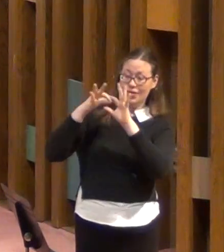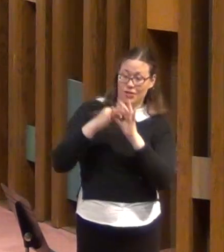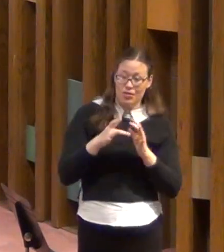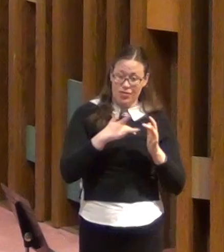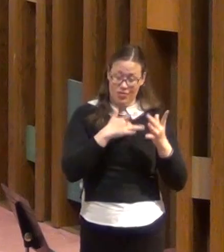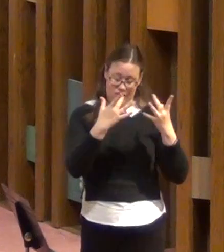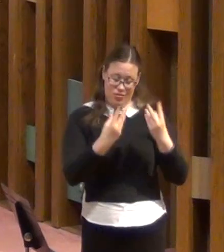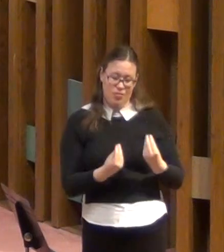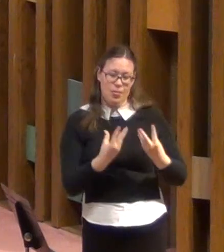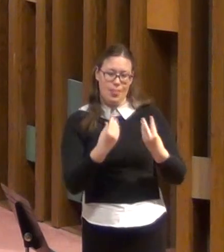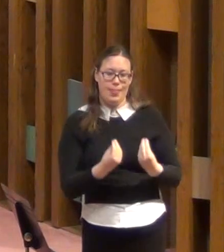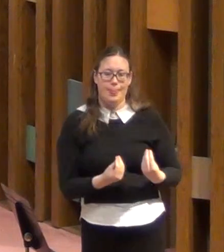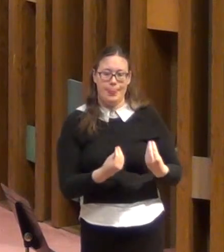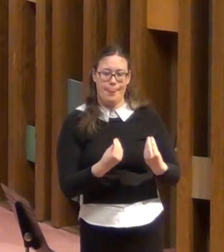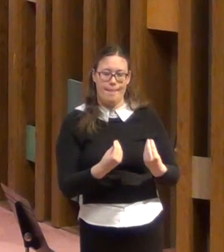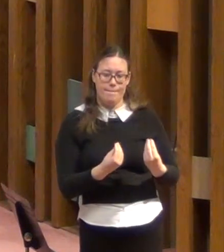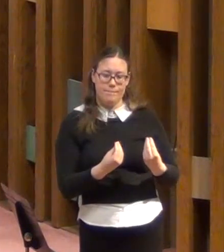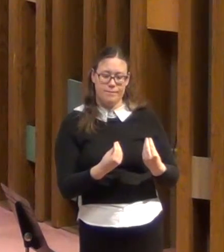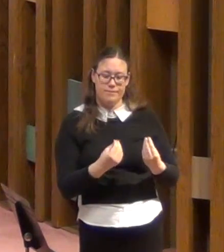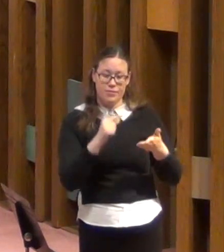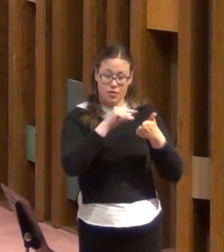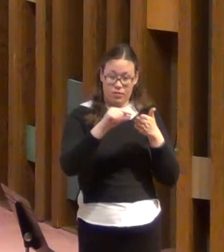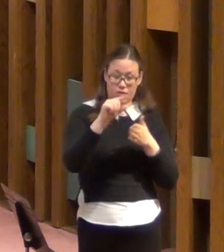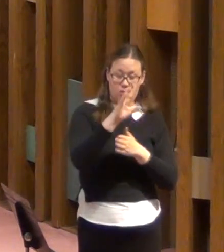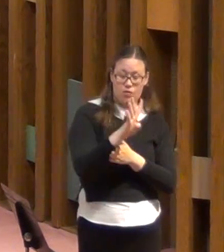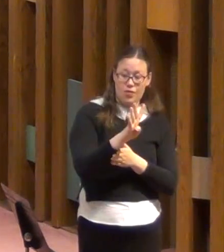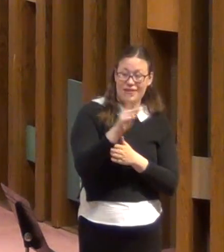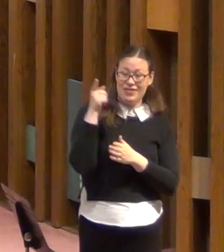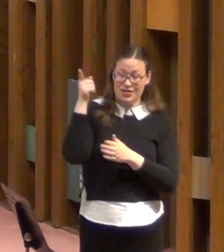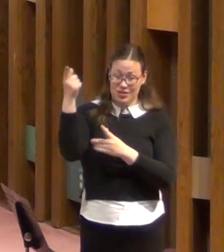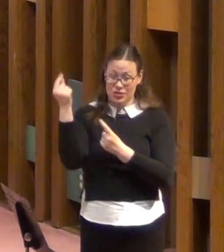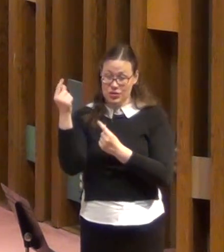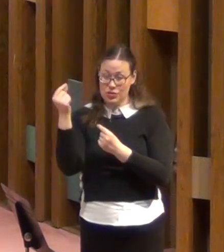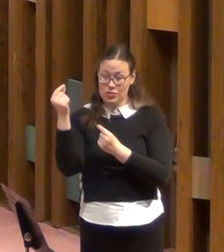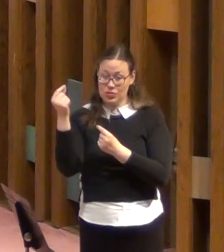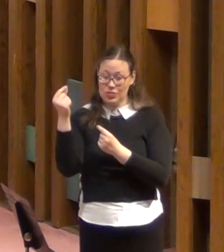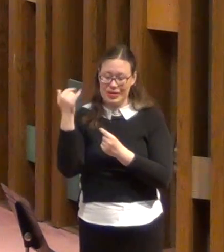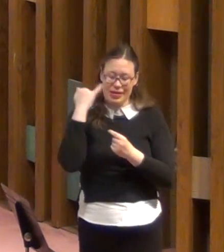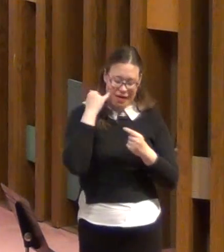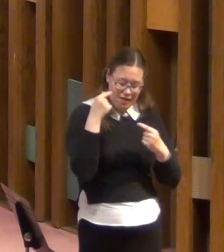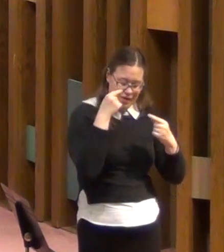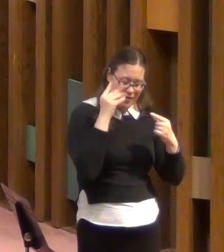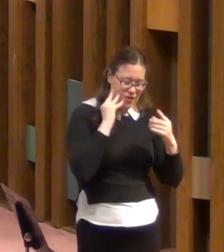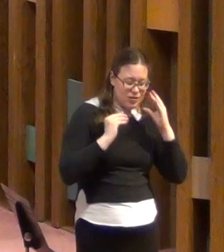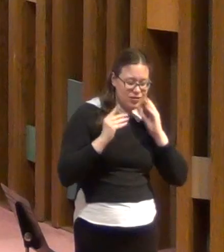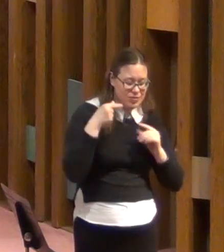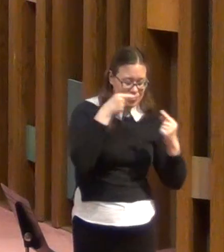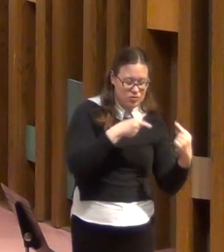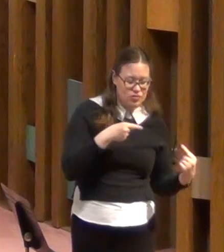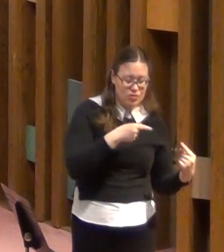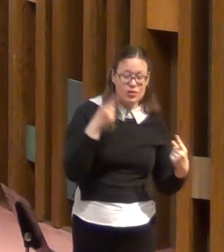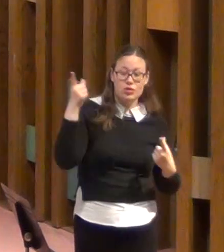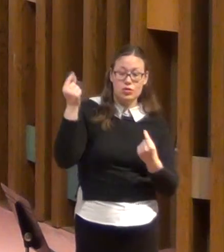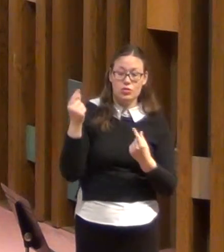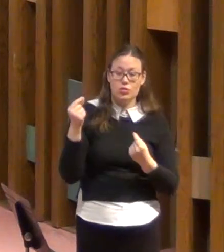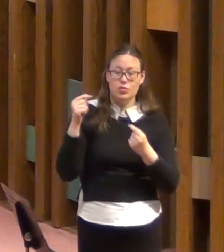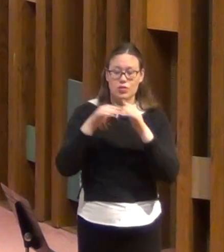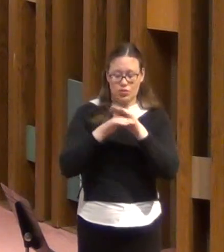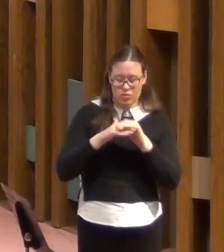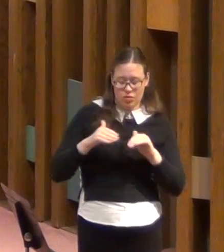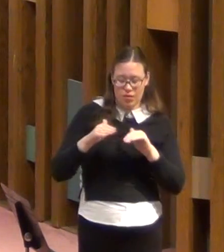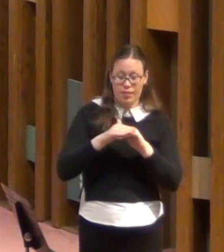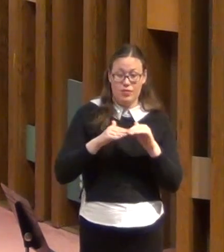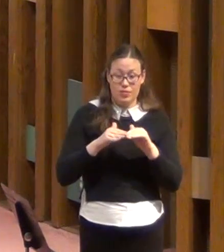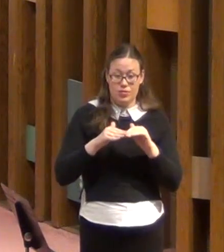comforts us in all our troubles. Do you hear the word all there